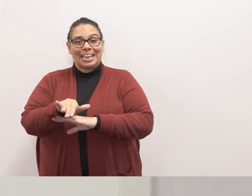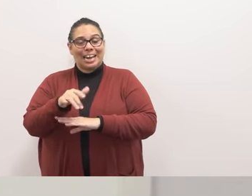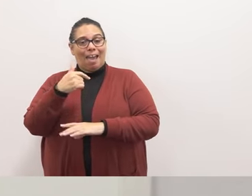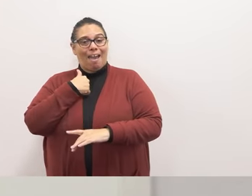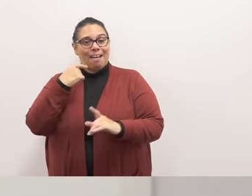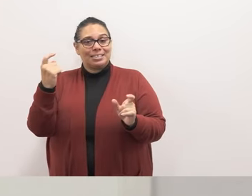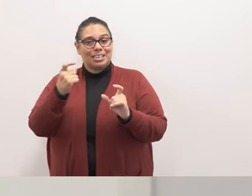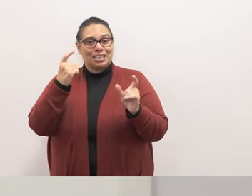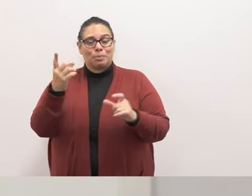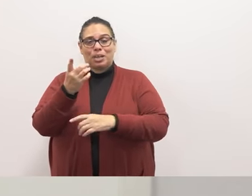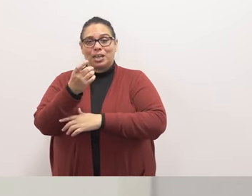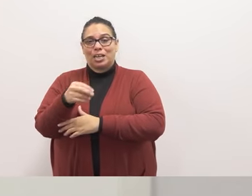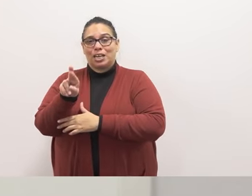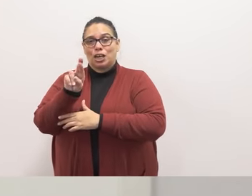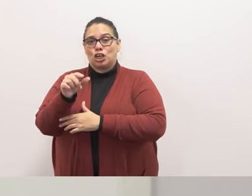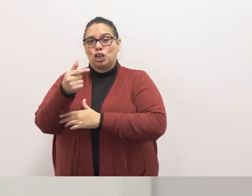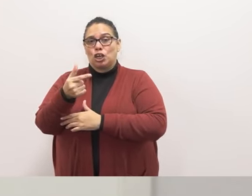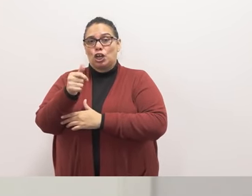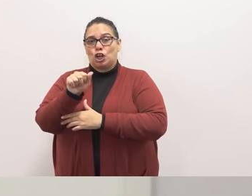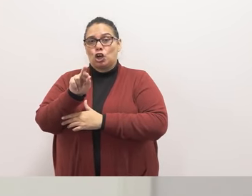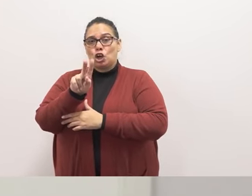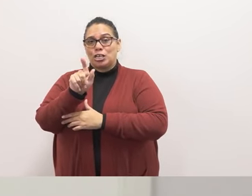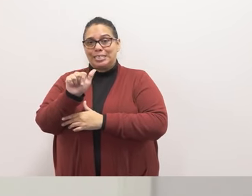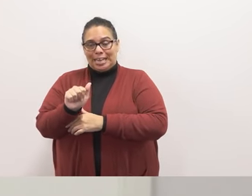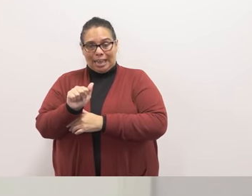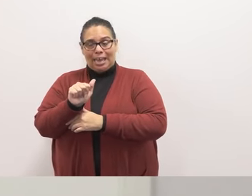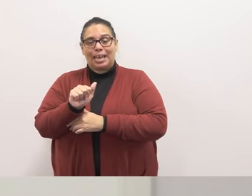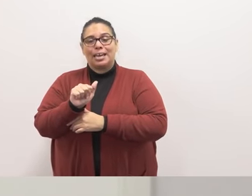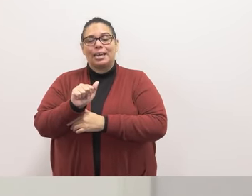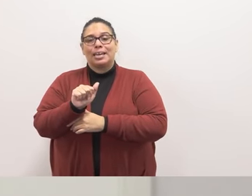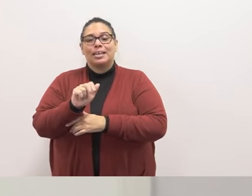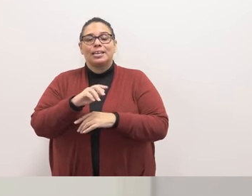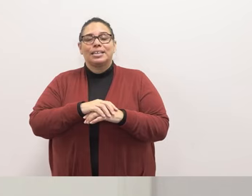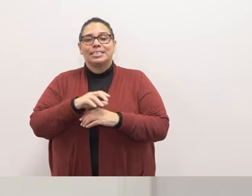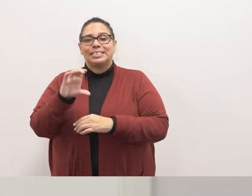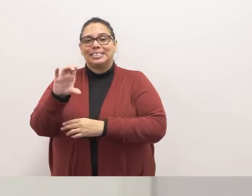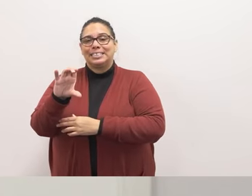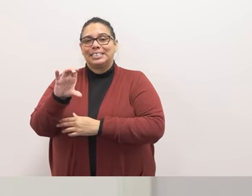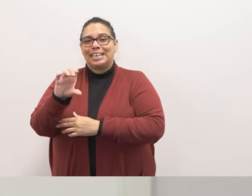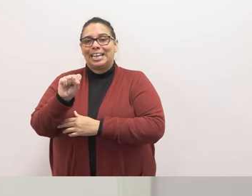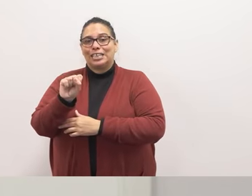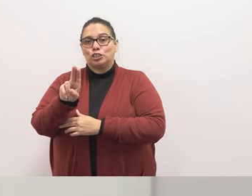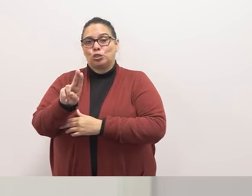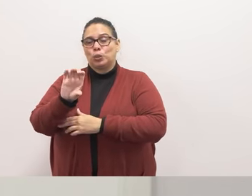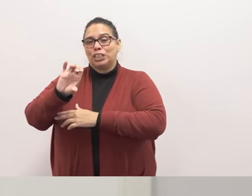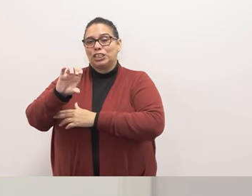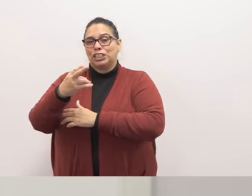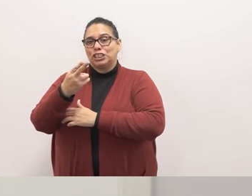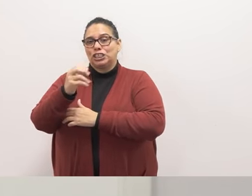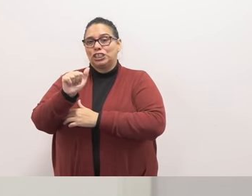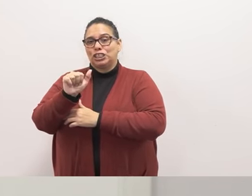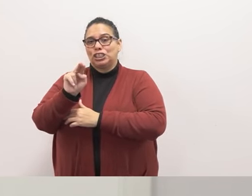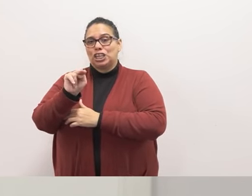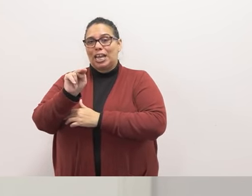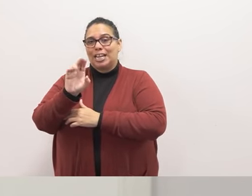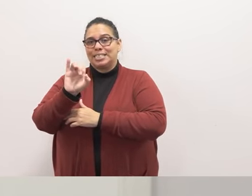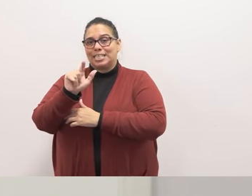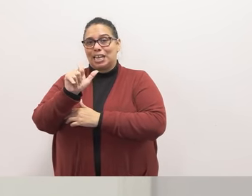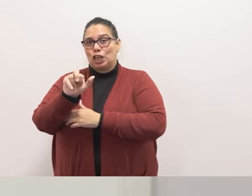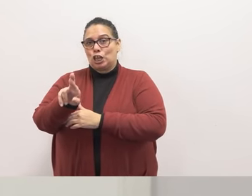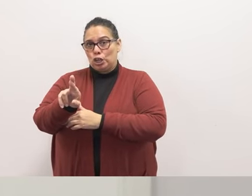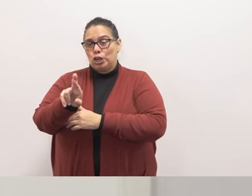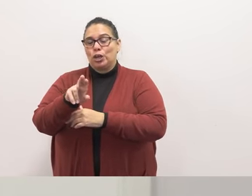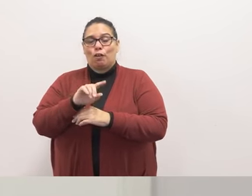celebrate dr mildred garcia's appointment to the csu chancellor position she's the first latina to be